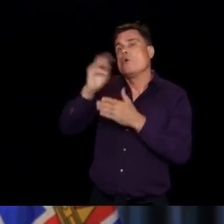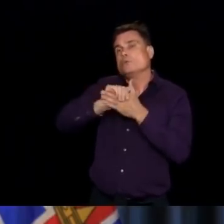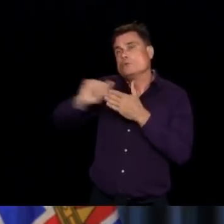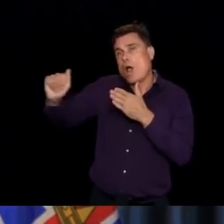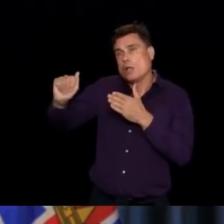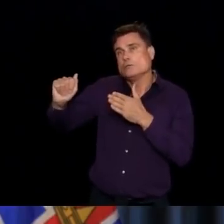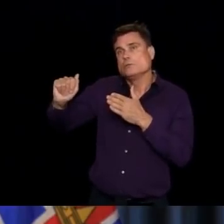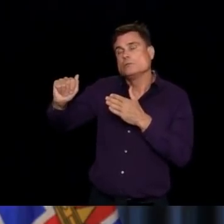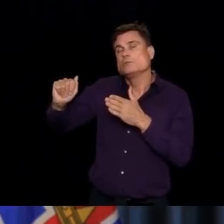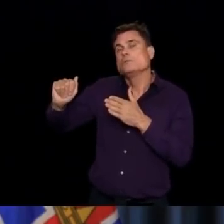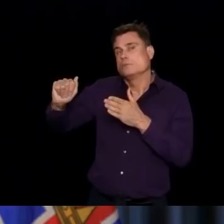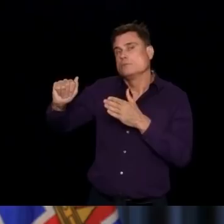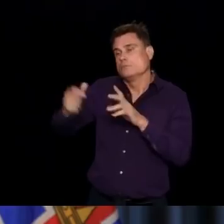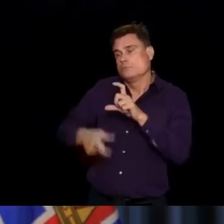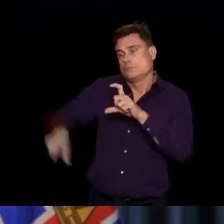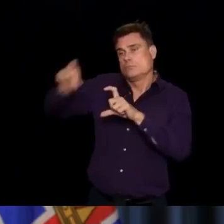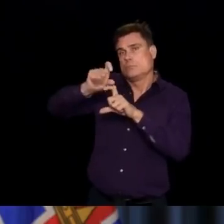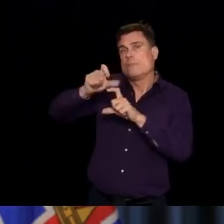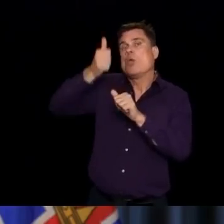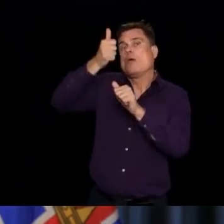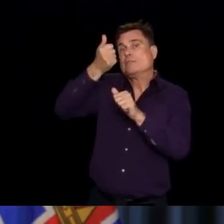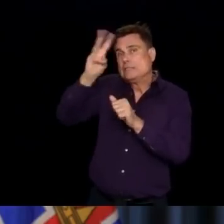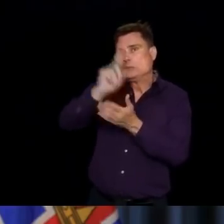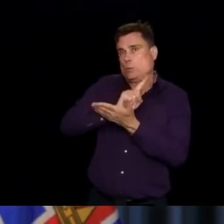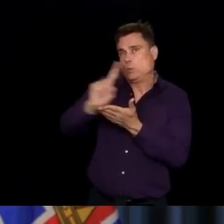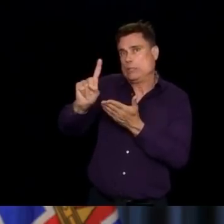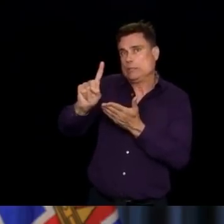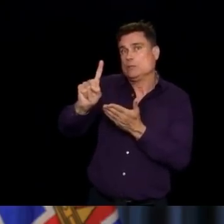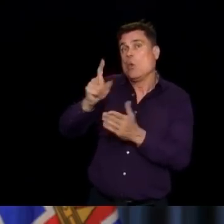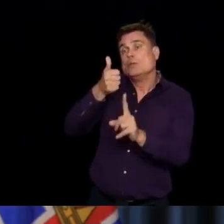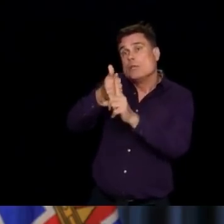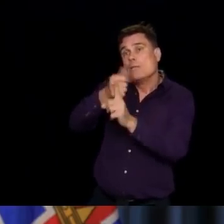to government or direct government employees in those cases.